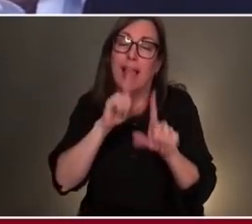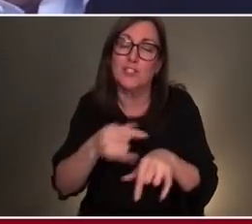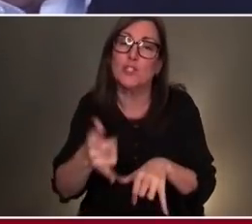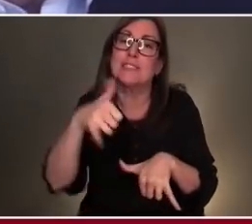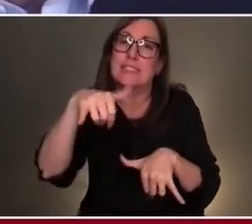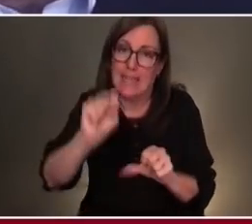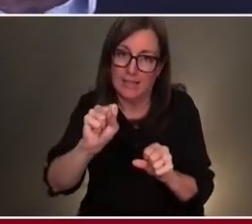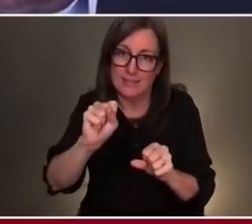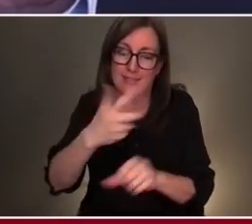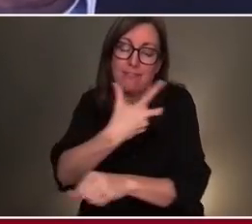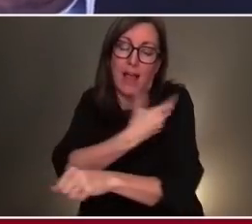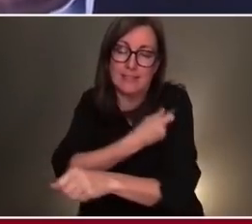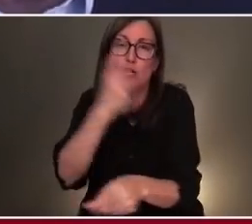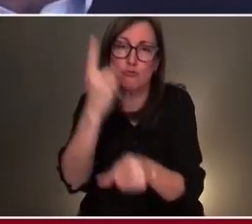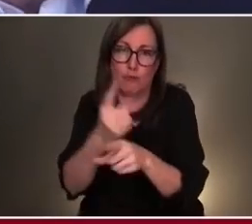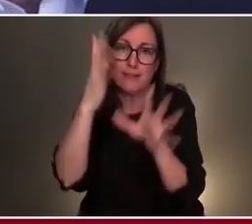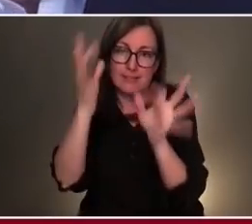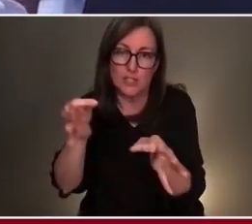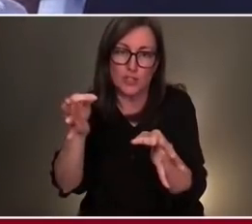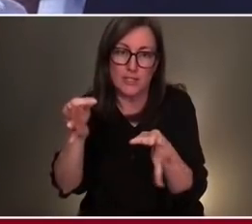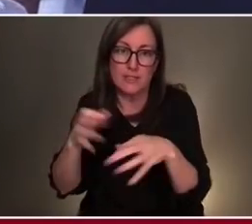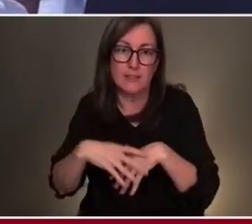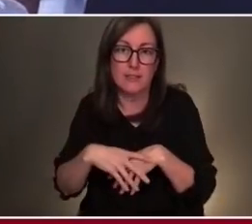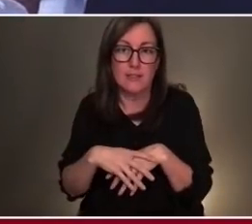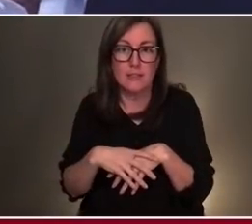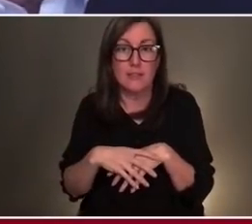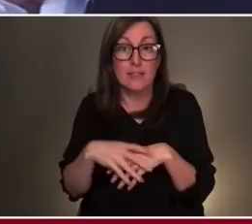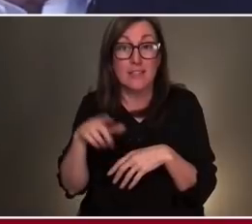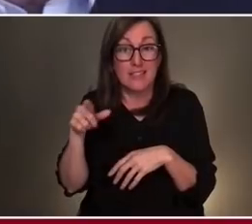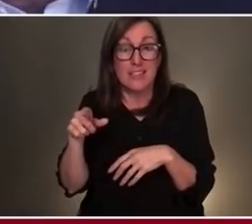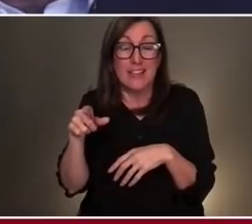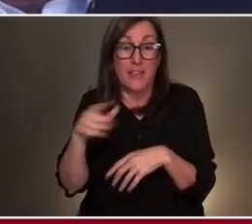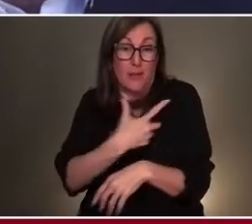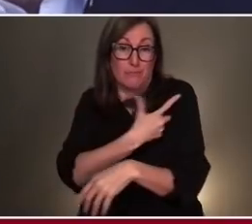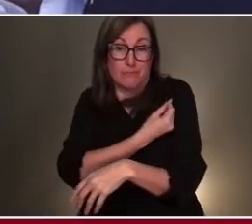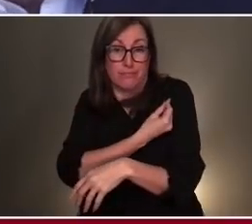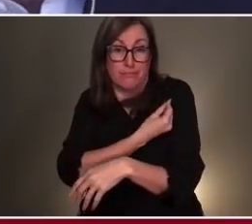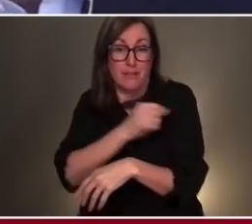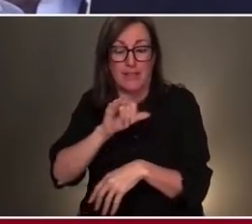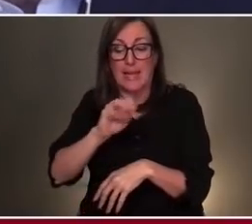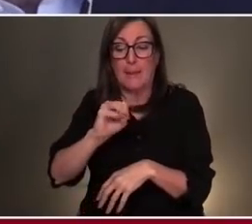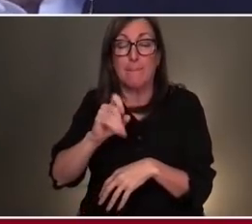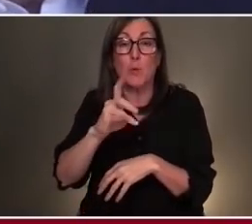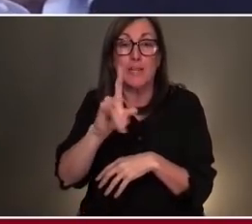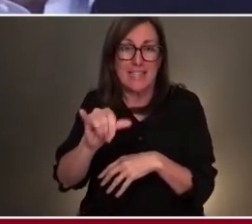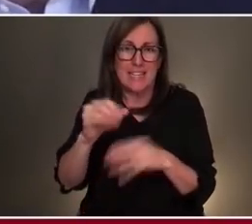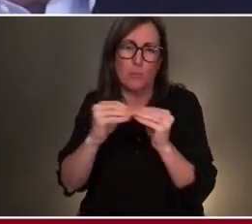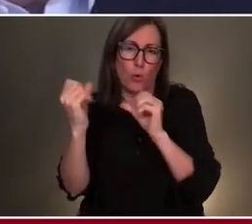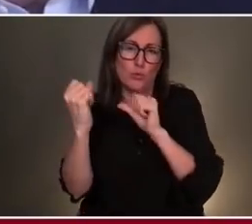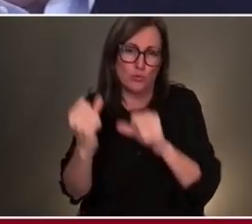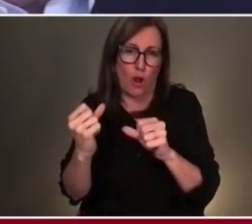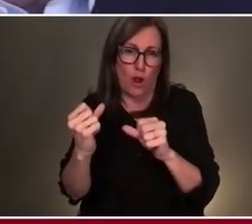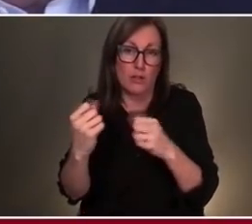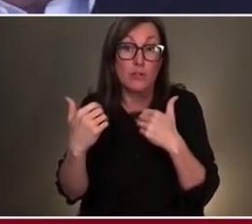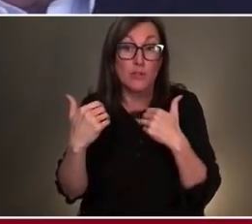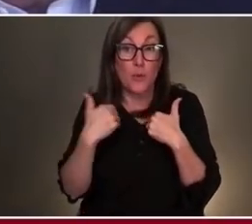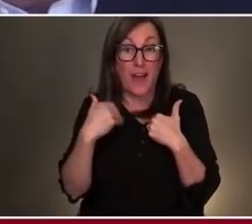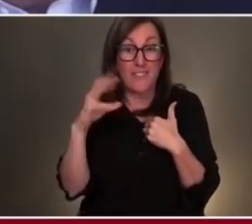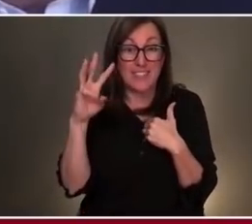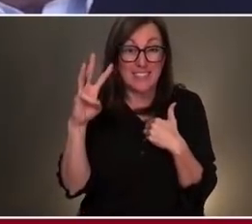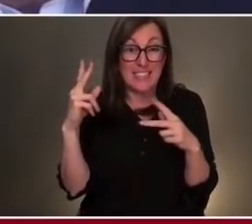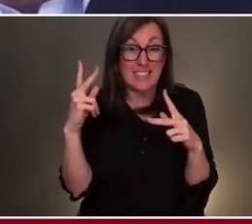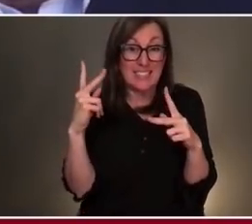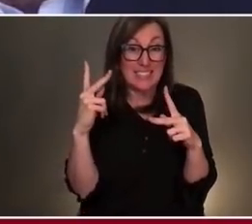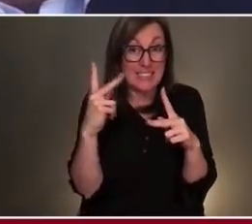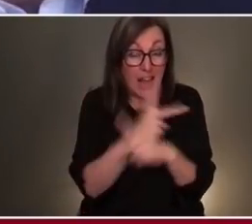even though we are seeing waning immunity that can be restored quickly by a booster, you have a six-fold increase of getting infected if you're not